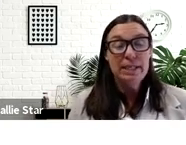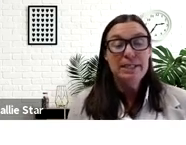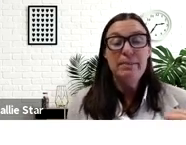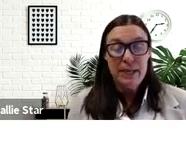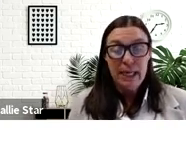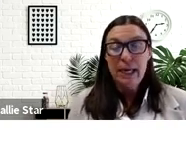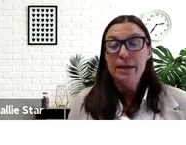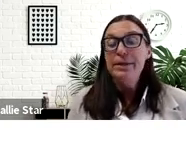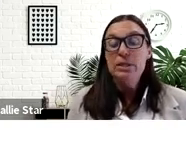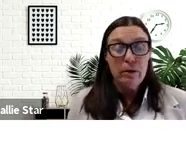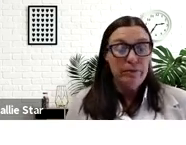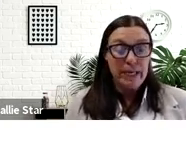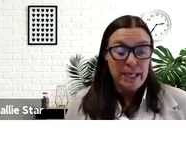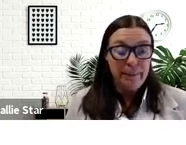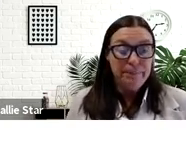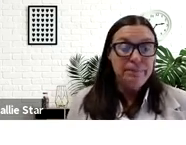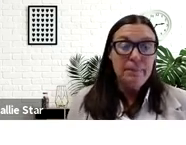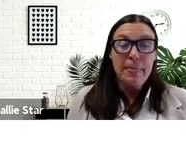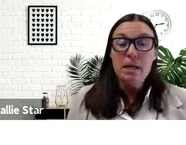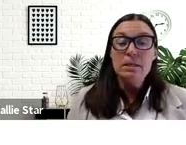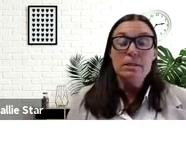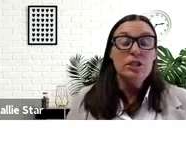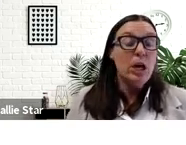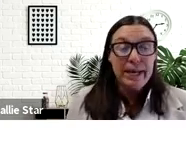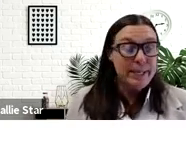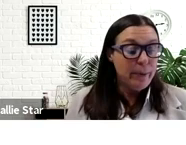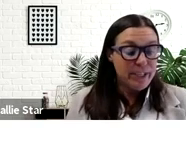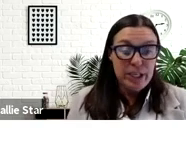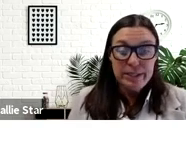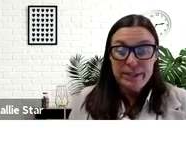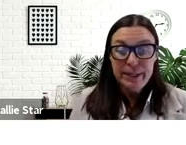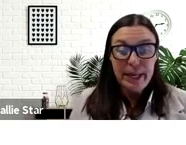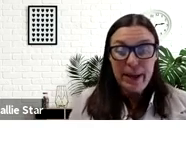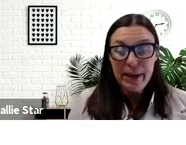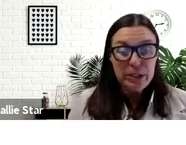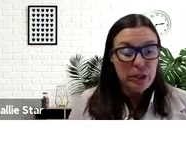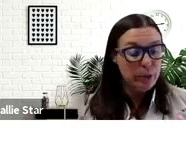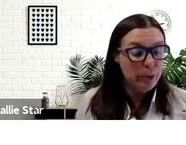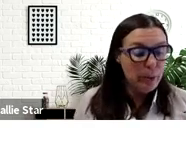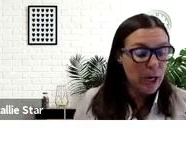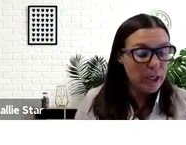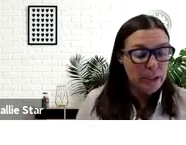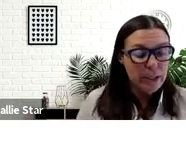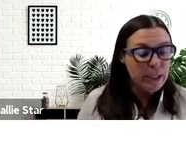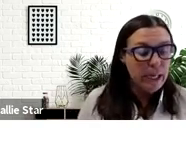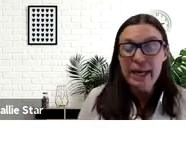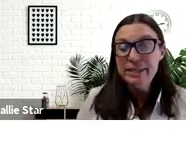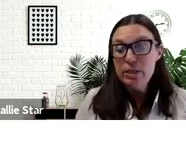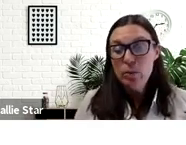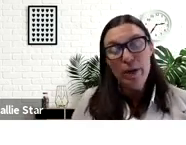keep digging, to keep thinking, start reflecting. Start asking questions about who you are